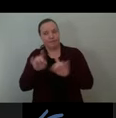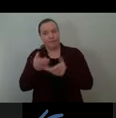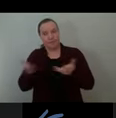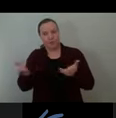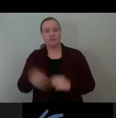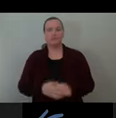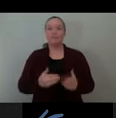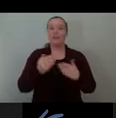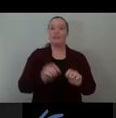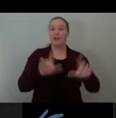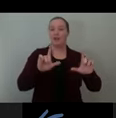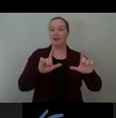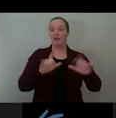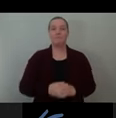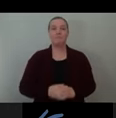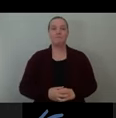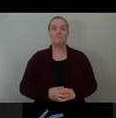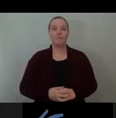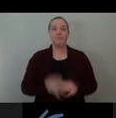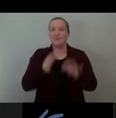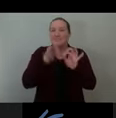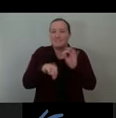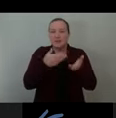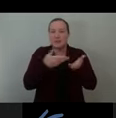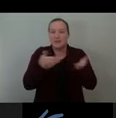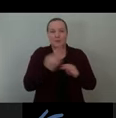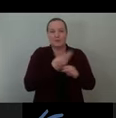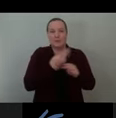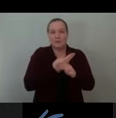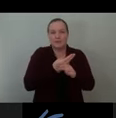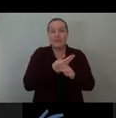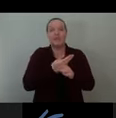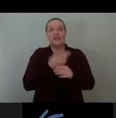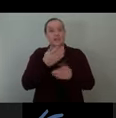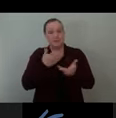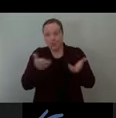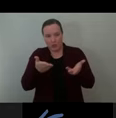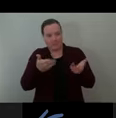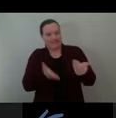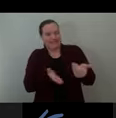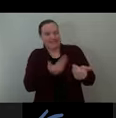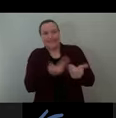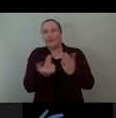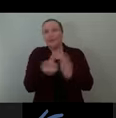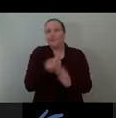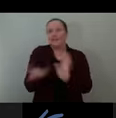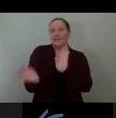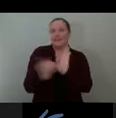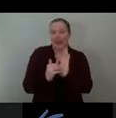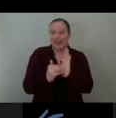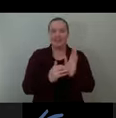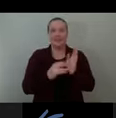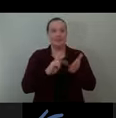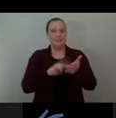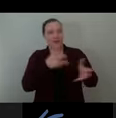So we will be using simple material that are easily repurposed so that the materials are not diverted to the